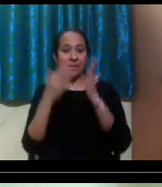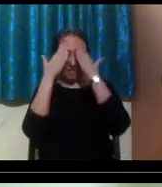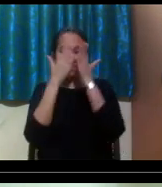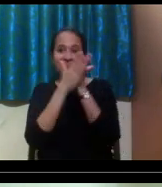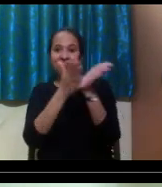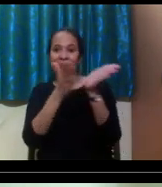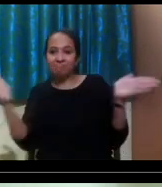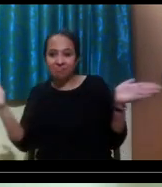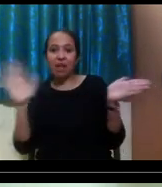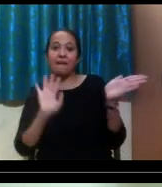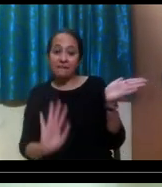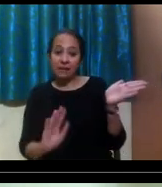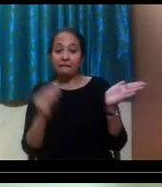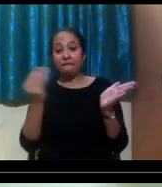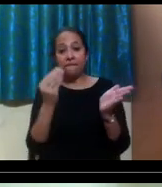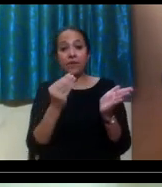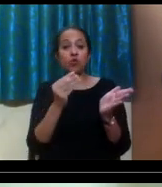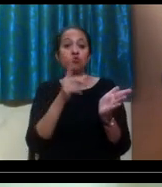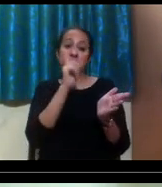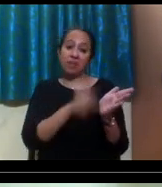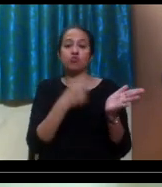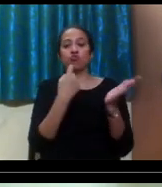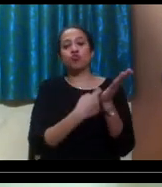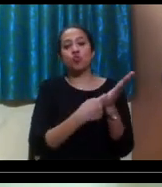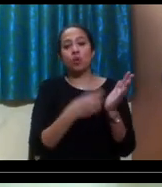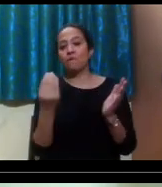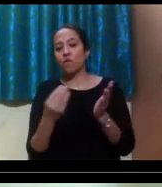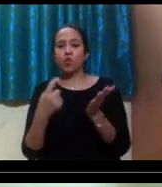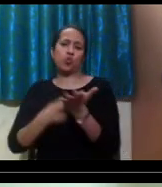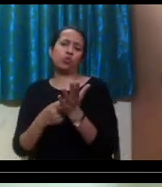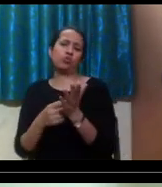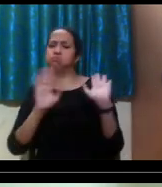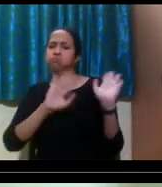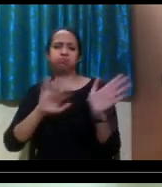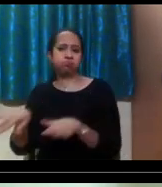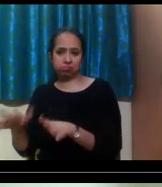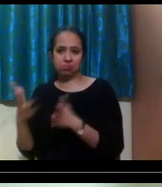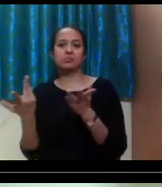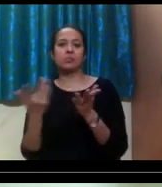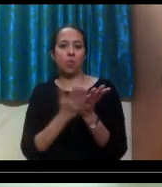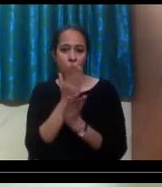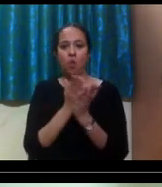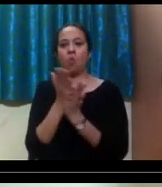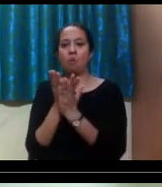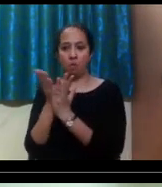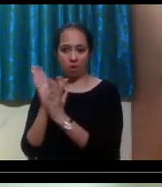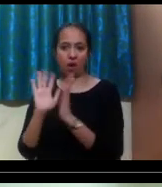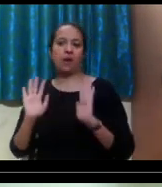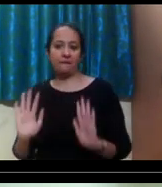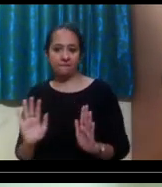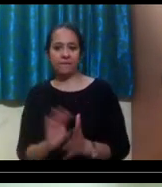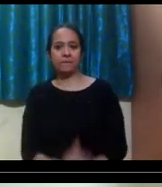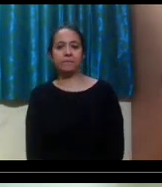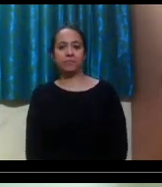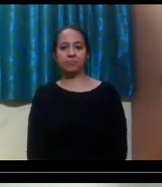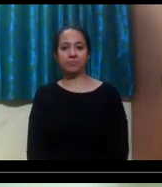is, the more non-apparent your disability might be, the higher likelihood you might be asked to provide medical documentation.